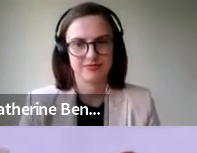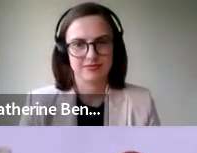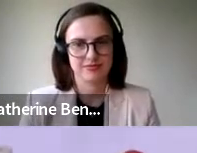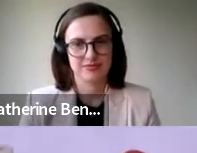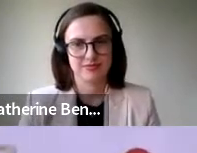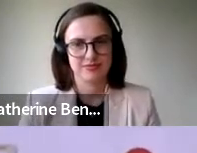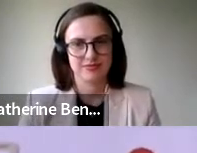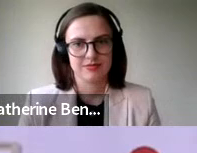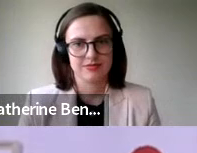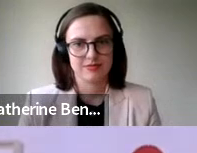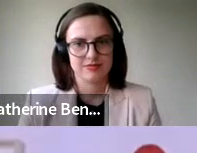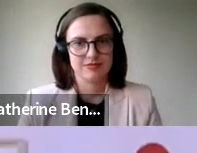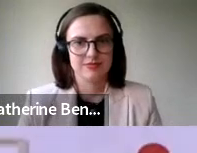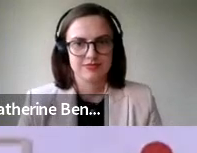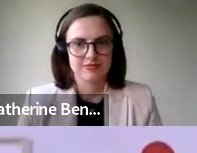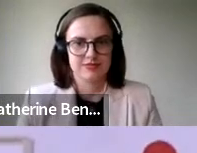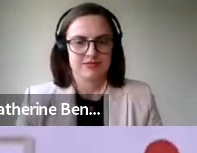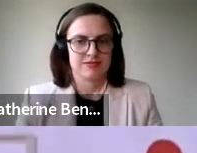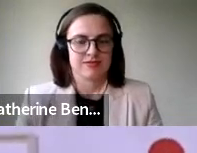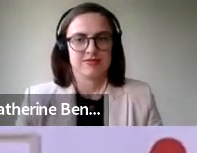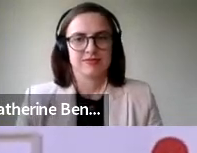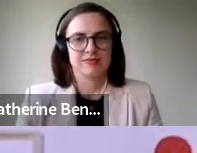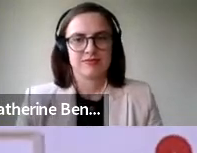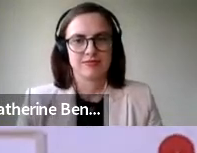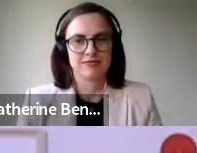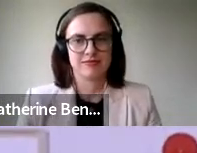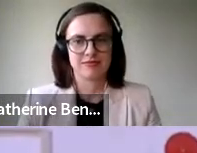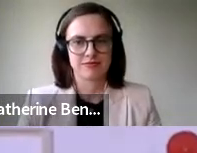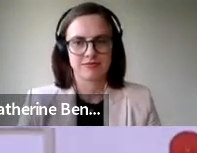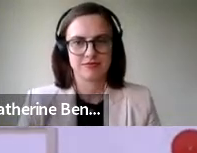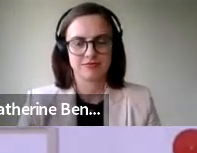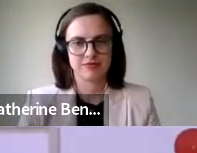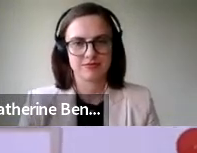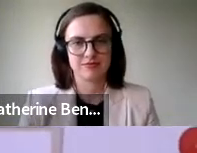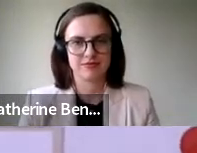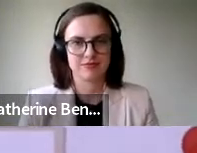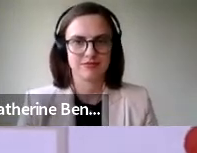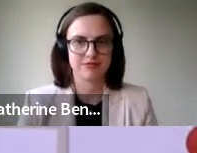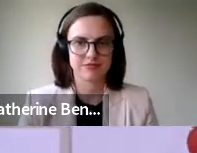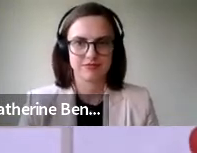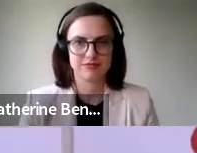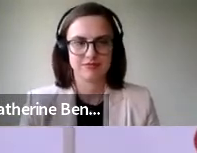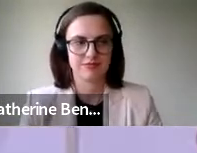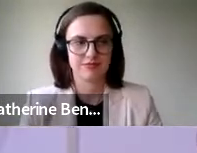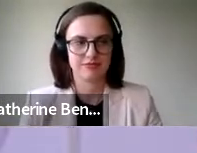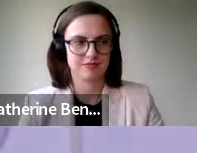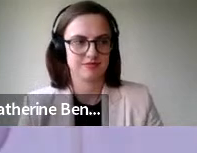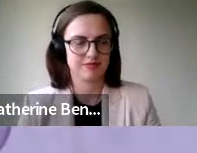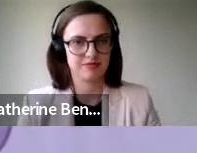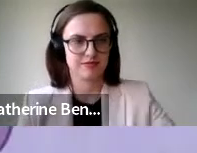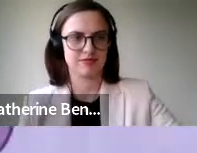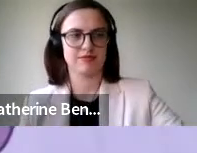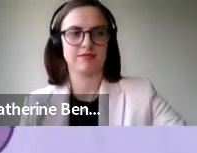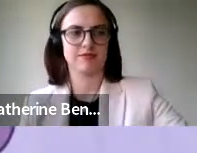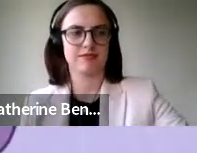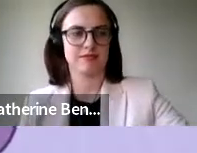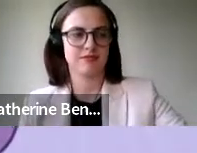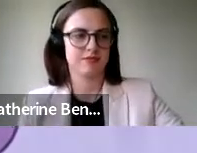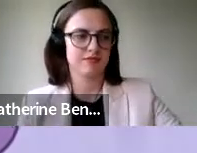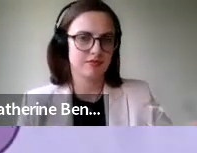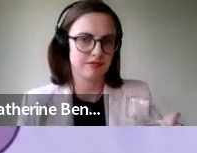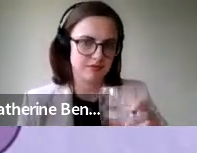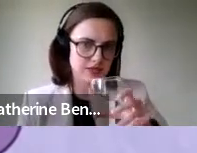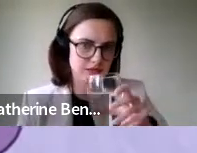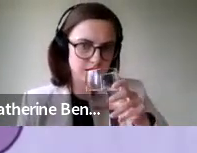You might be thinking, I keep a lot of important personal information on my phone. Aren't people expected to have a reasonable amount of security